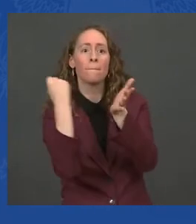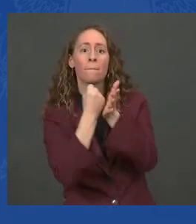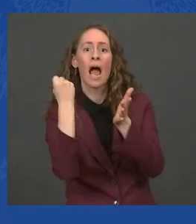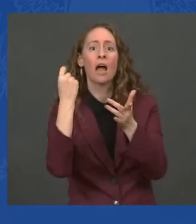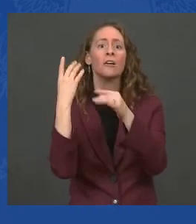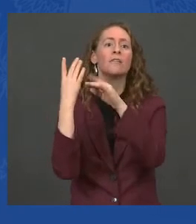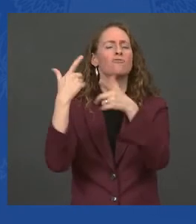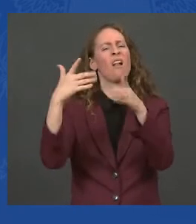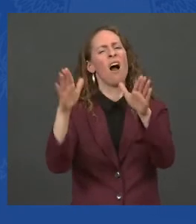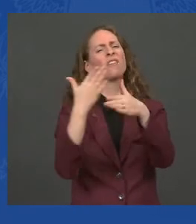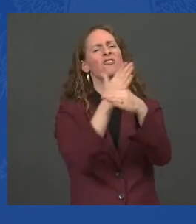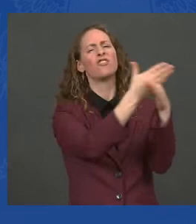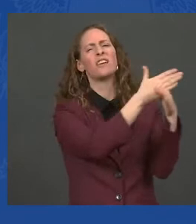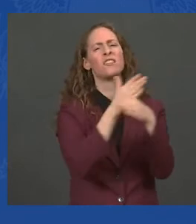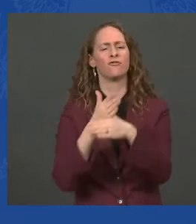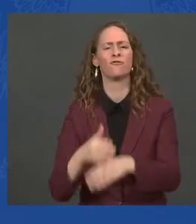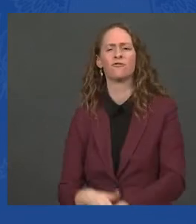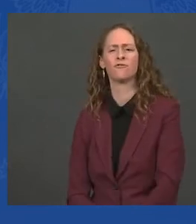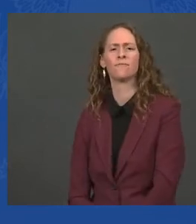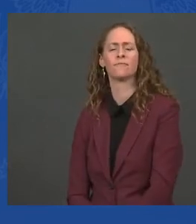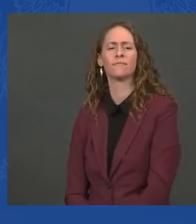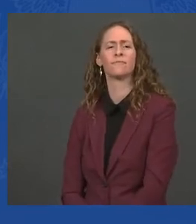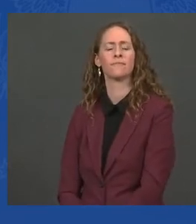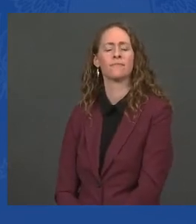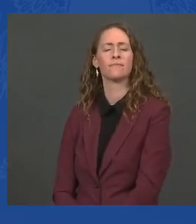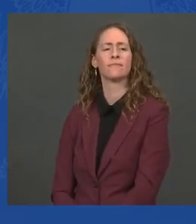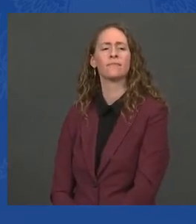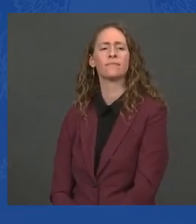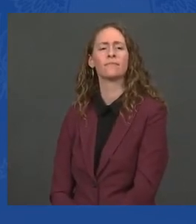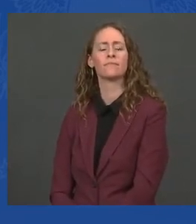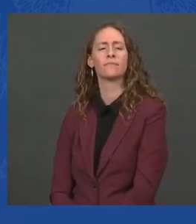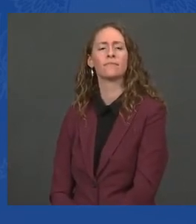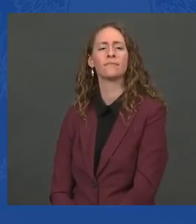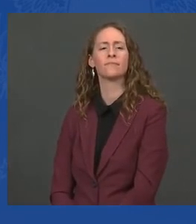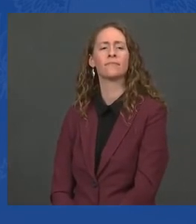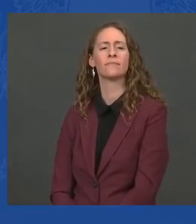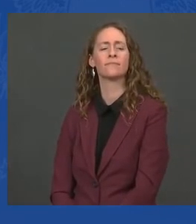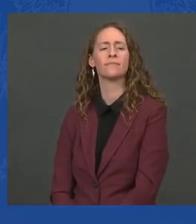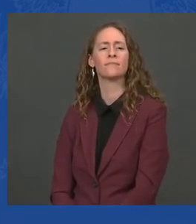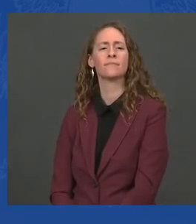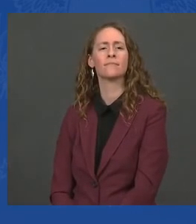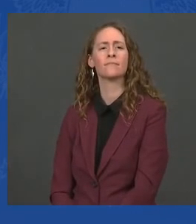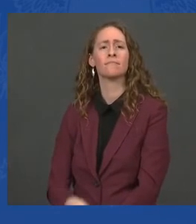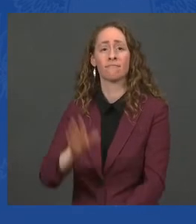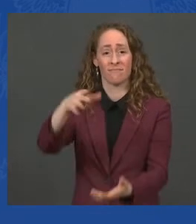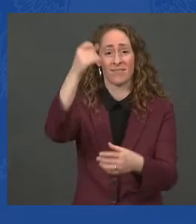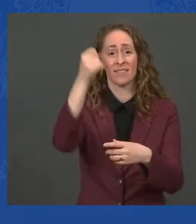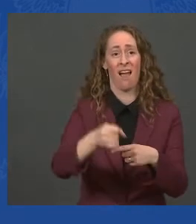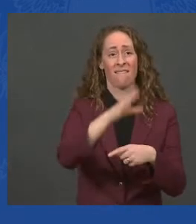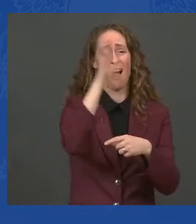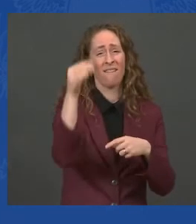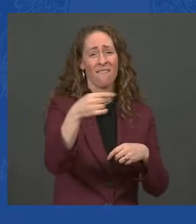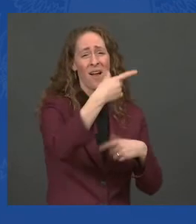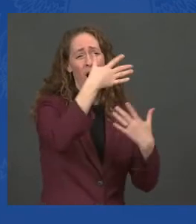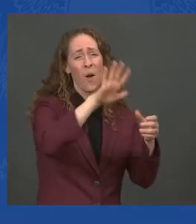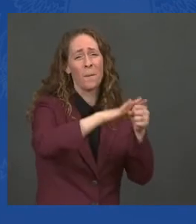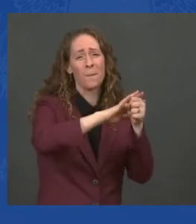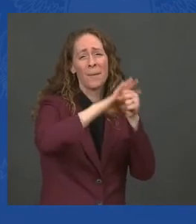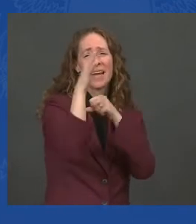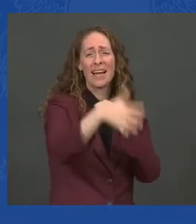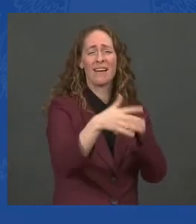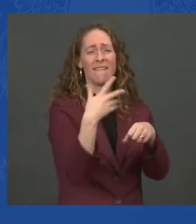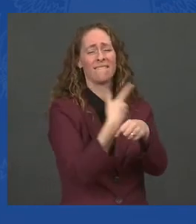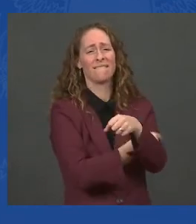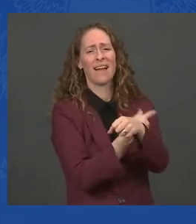example, South Africa has all the vaccines they need. They don't want any more vaccines now. One of the things I'm considering is, how can we help them